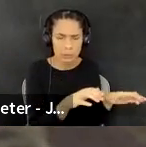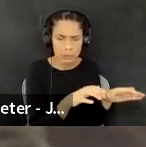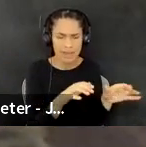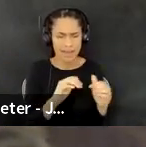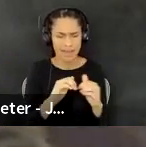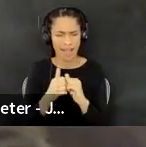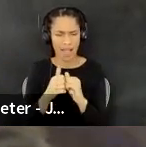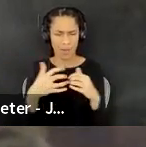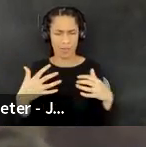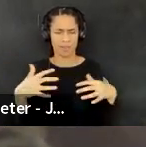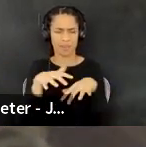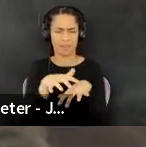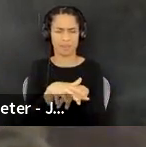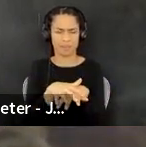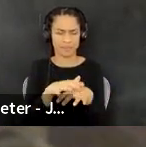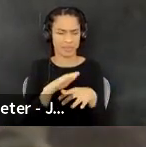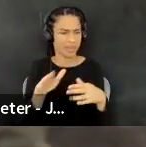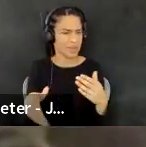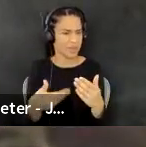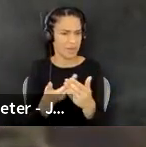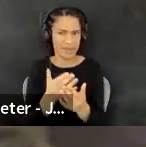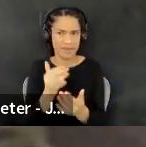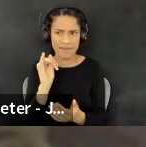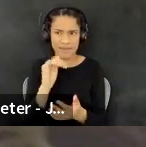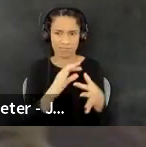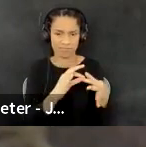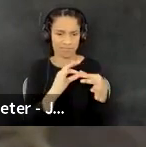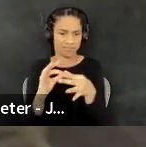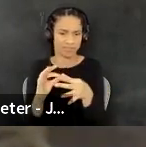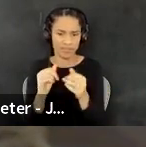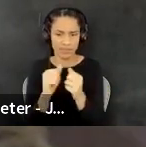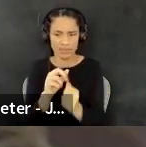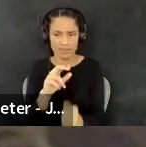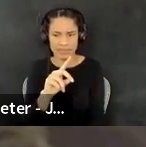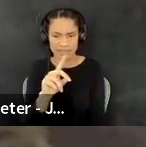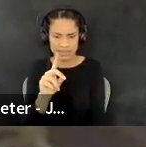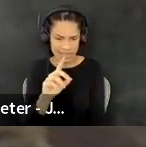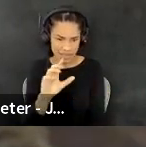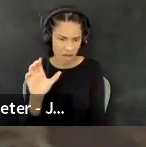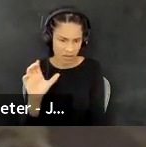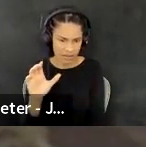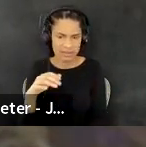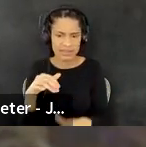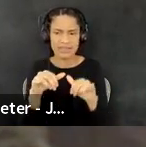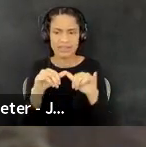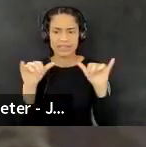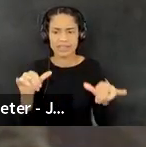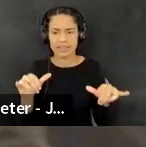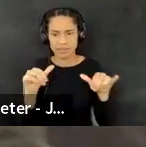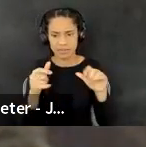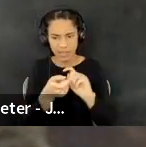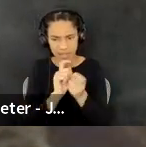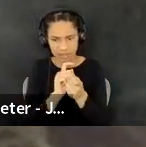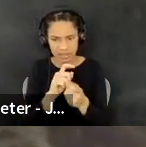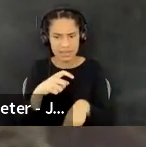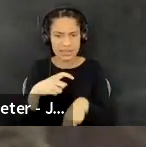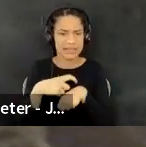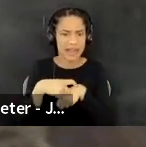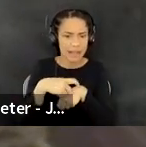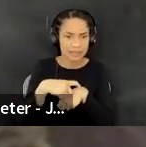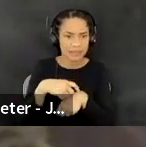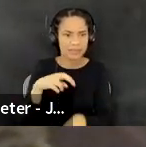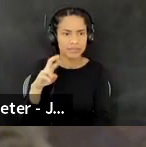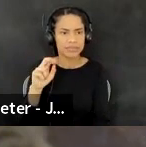decolonization. So all of that relates to decolonization and systems change time and radical care. Um, we talked,